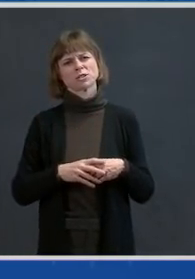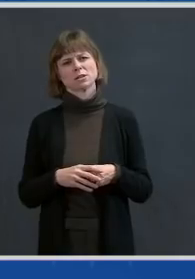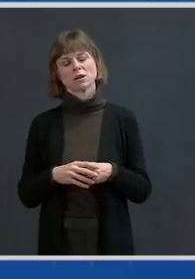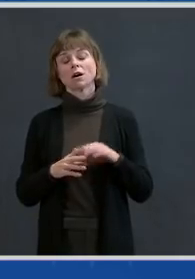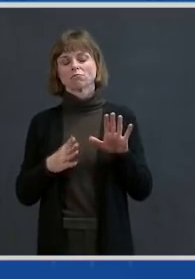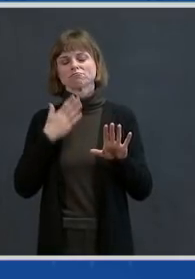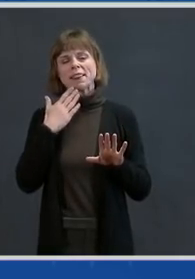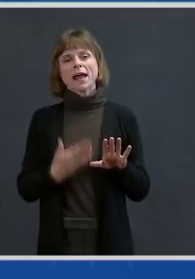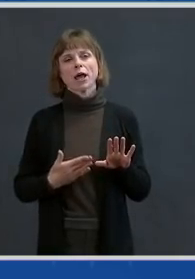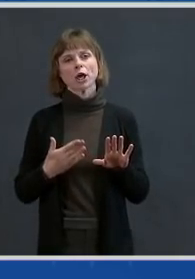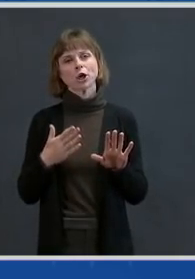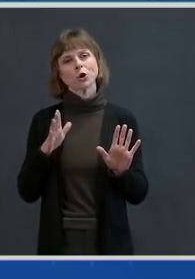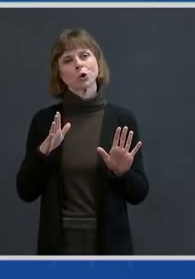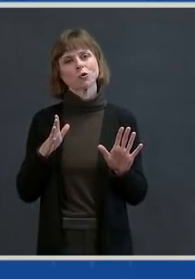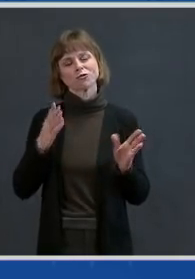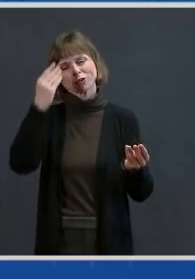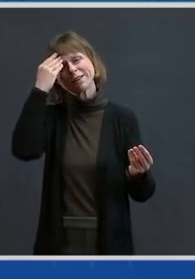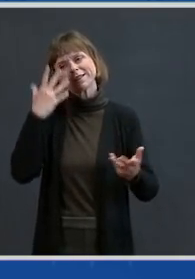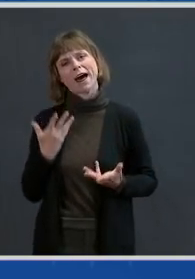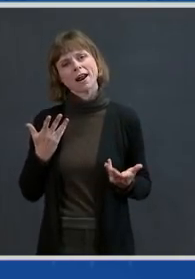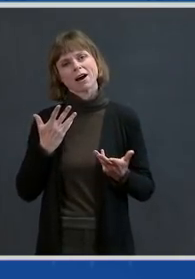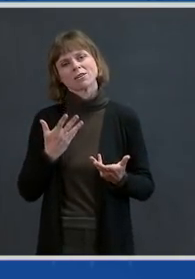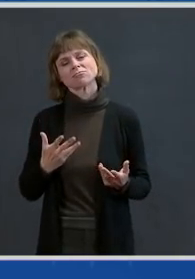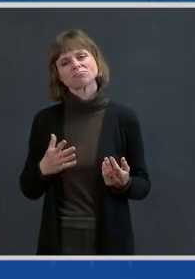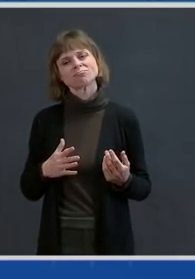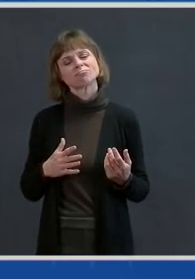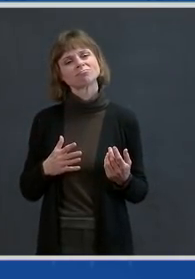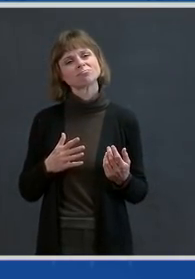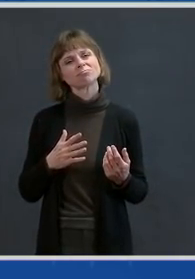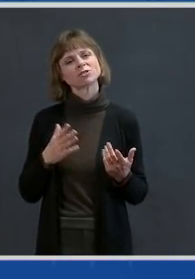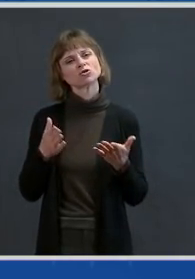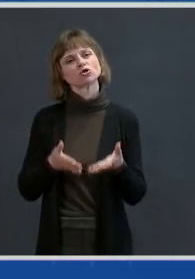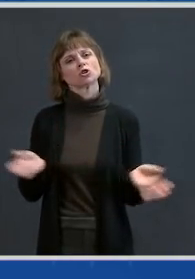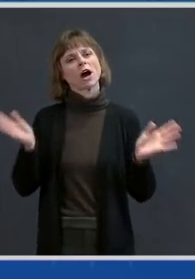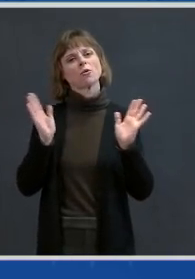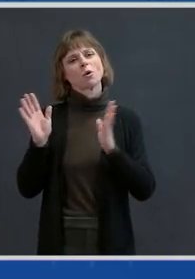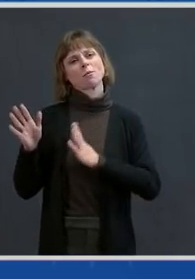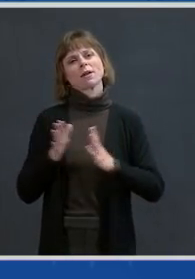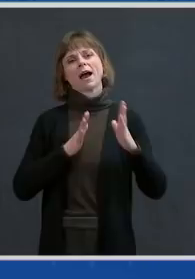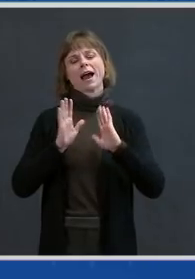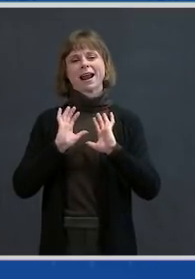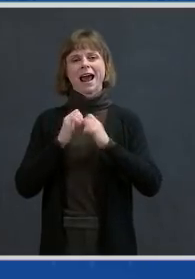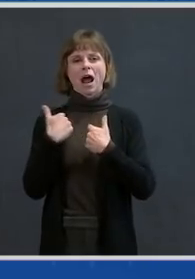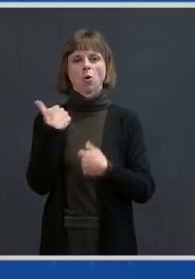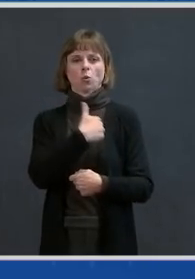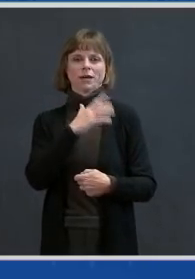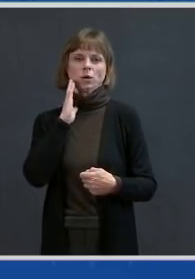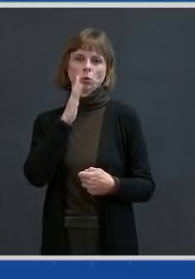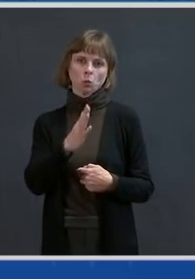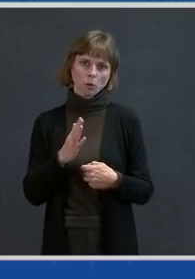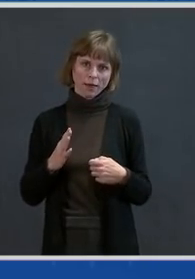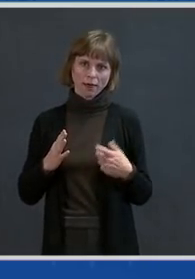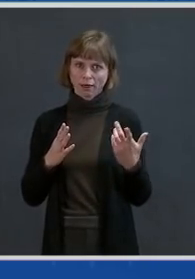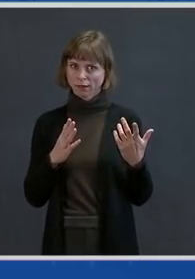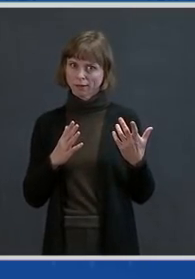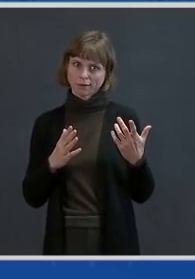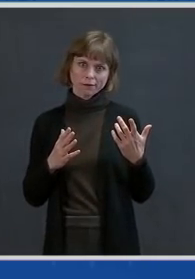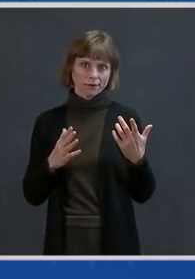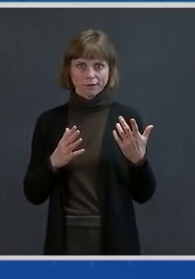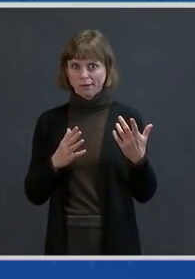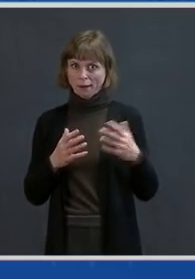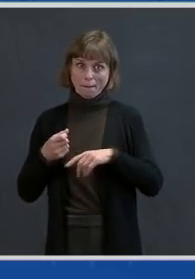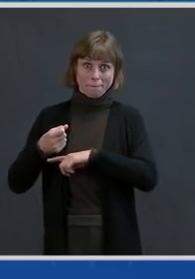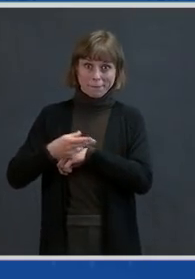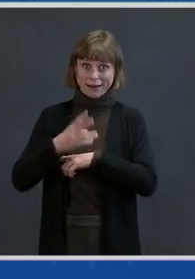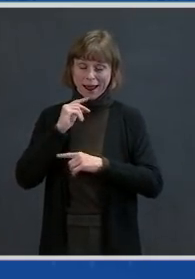you for providing all of us with an overview of the strategy to stay ahead of and target variants as needed on an ongoing basis.